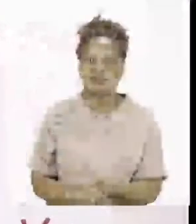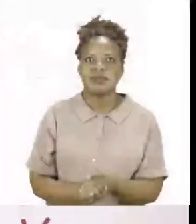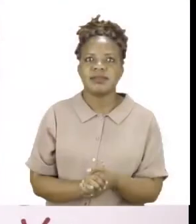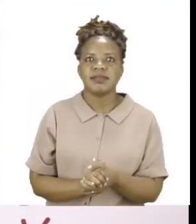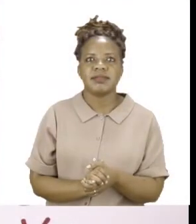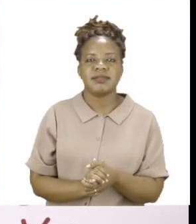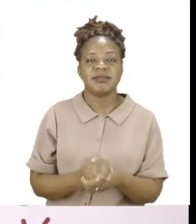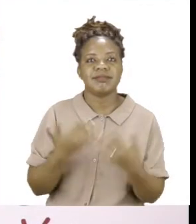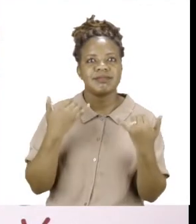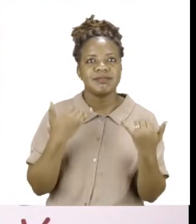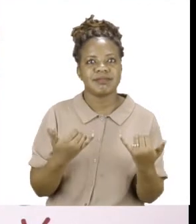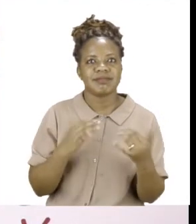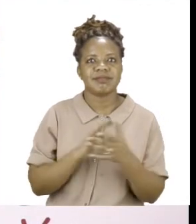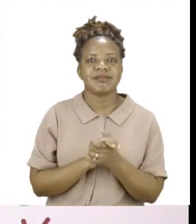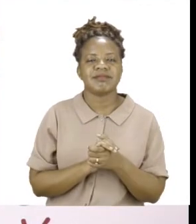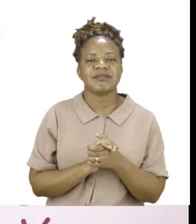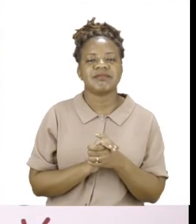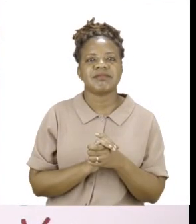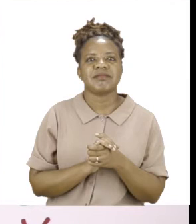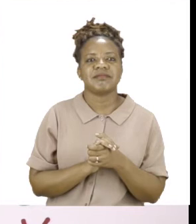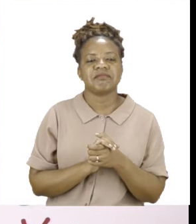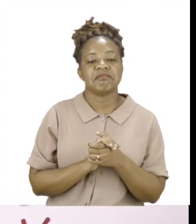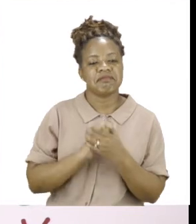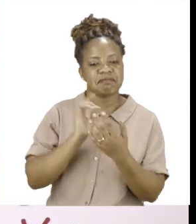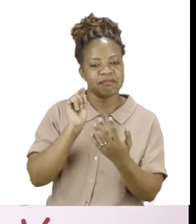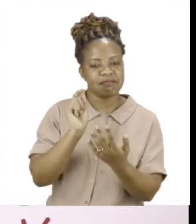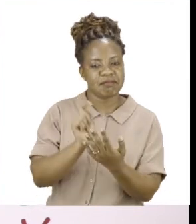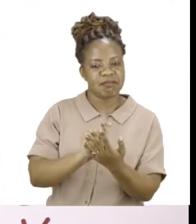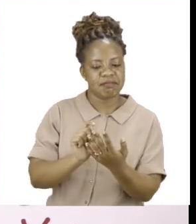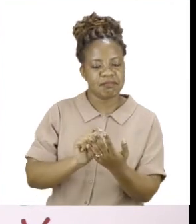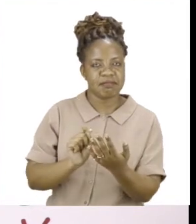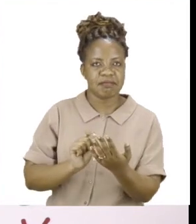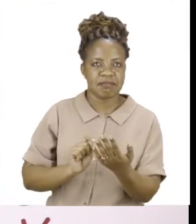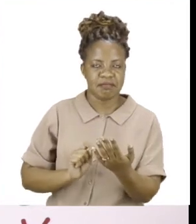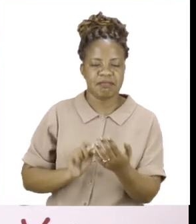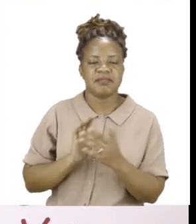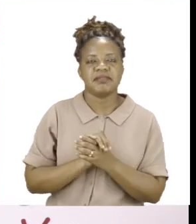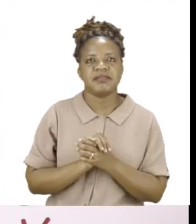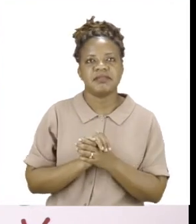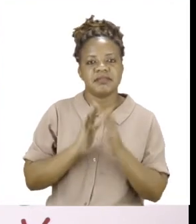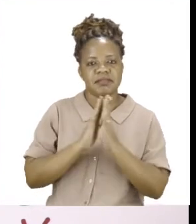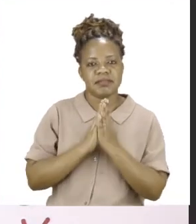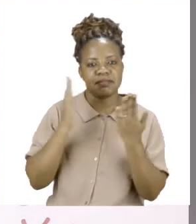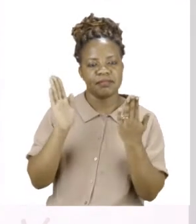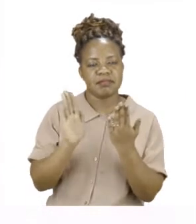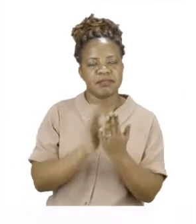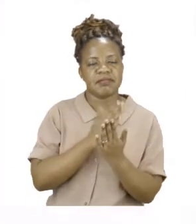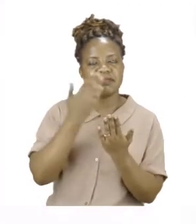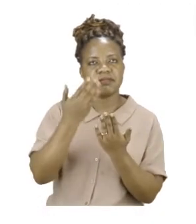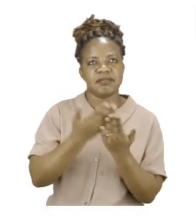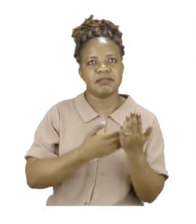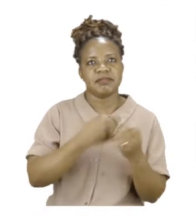Now we are going to do some creative writing on page 14. On page